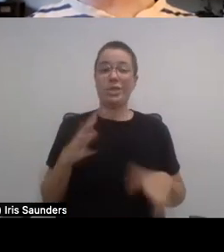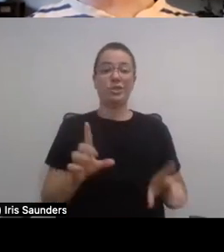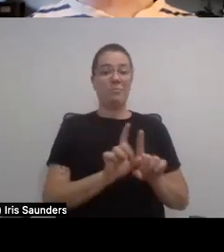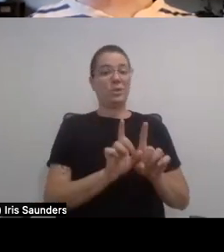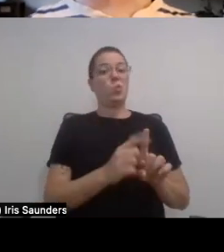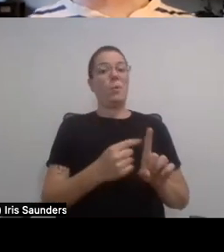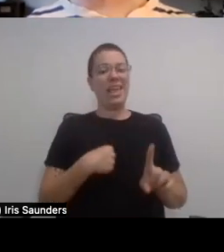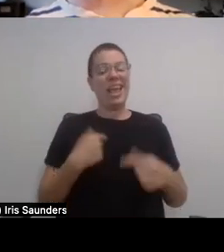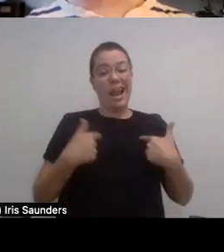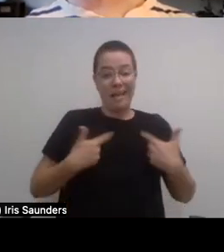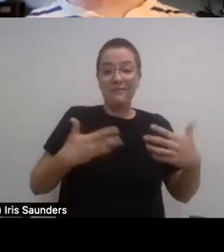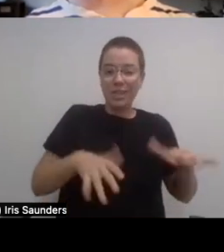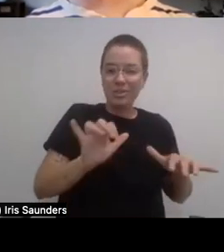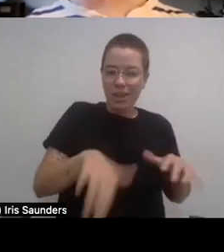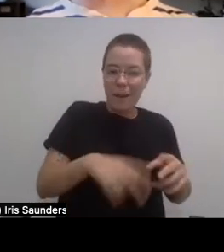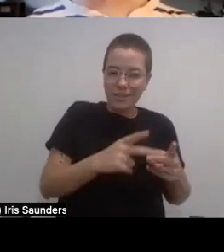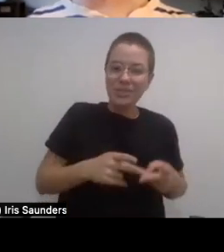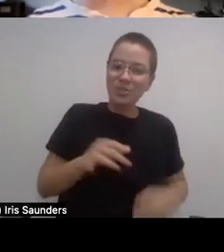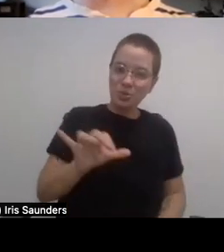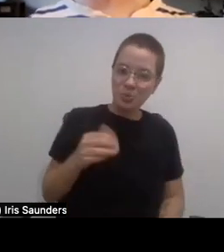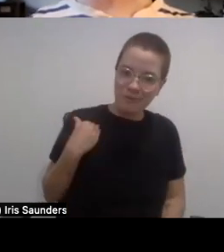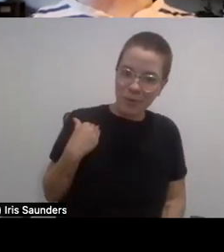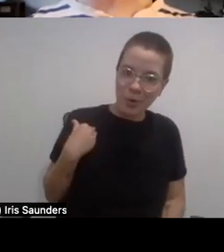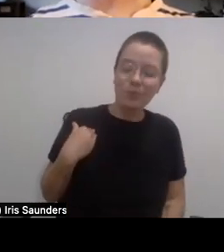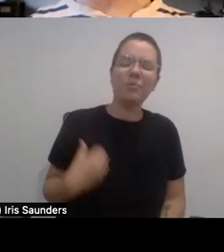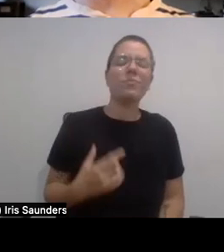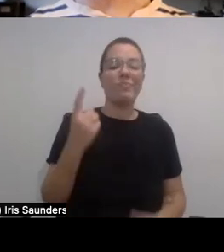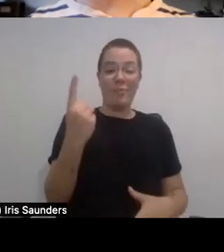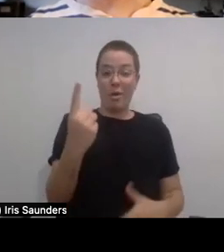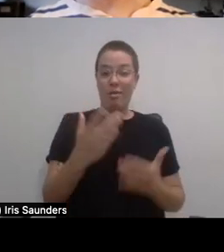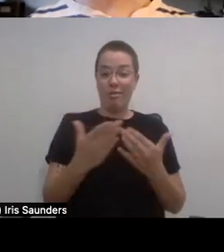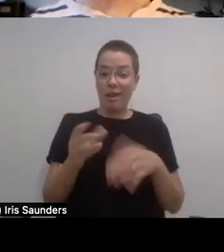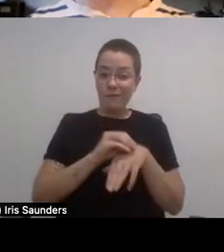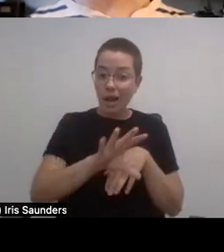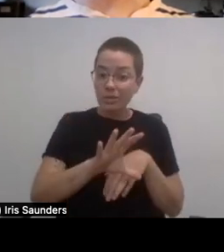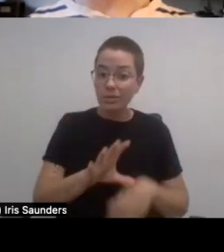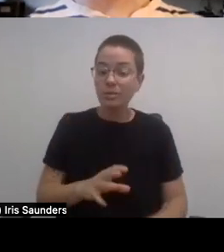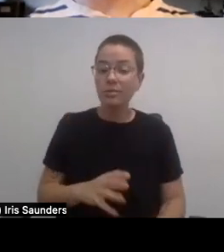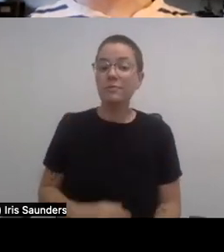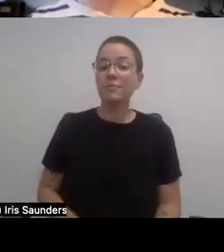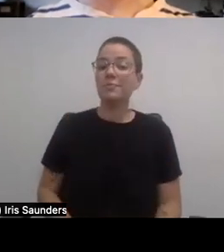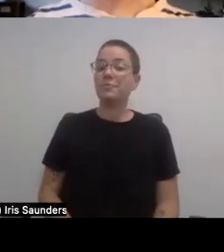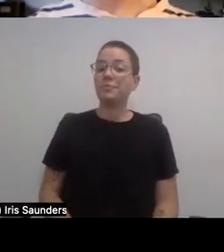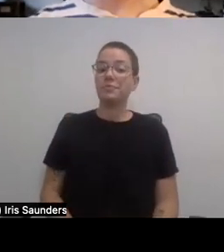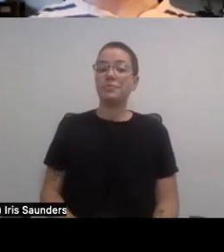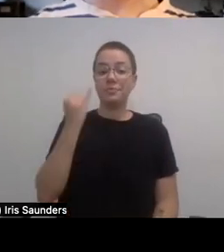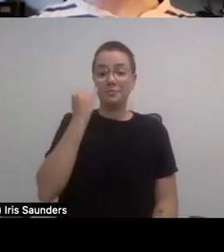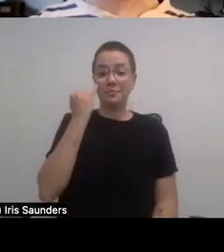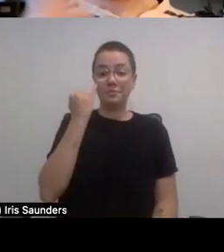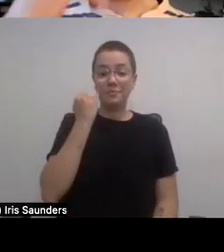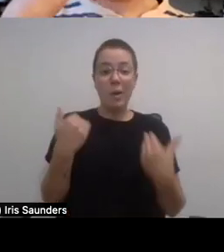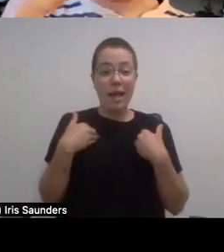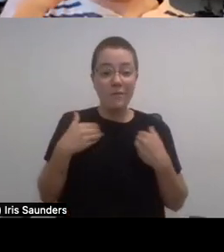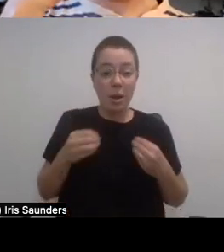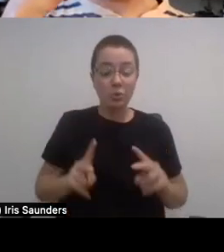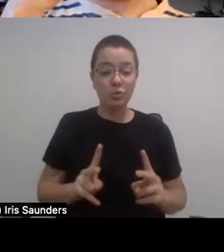position and also witnessed it a lot. One thing as a piece of advice is if you get an opportunity to meet with somebody